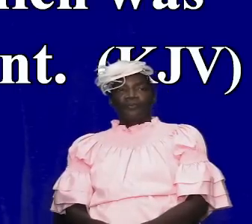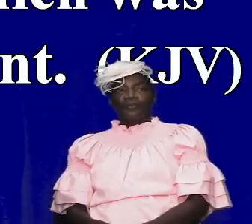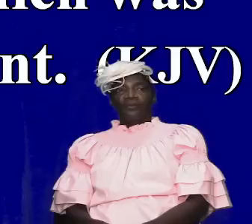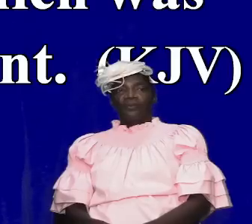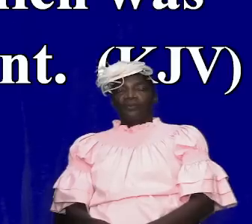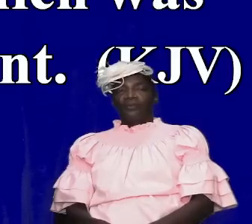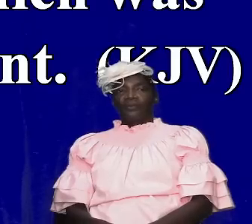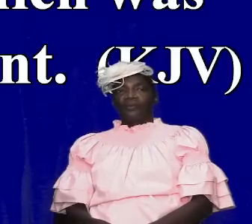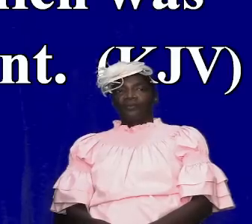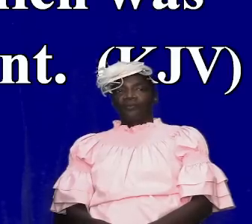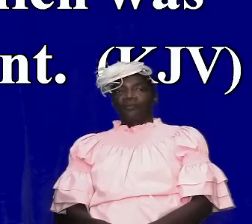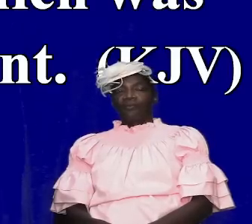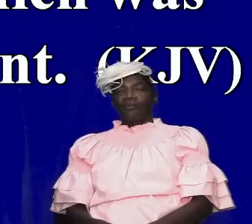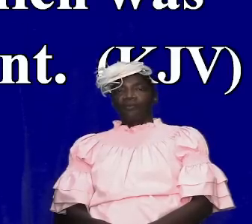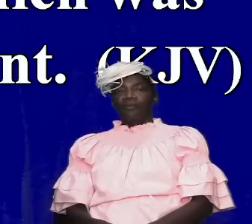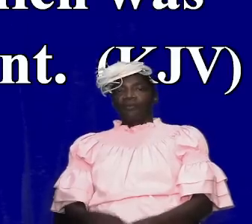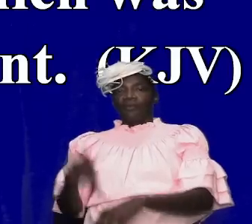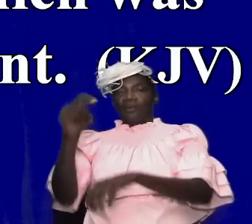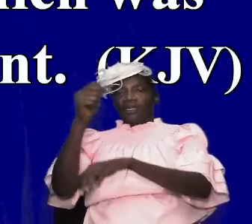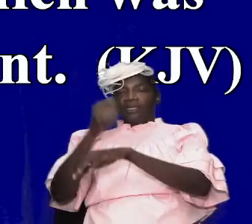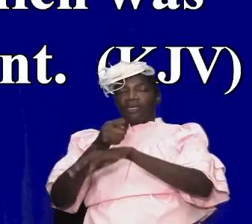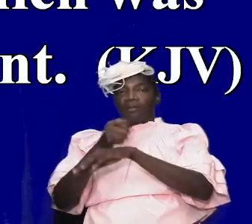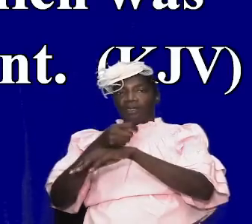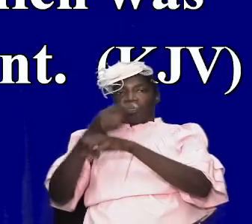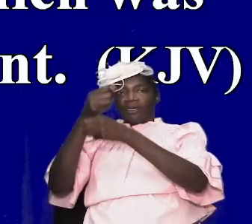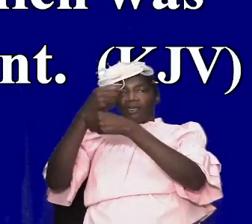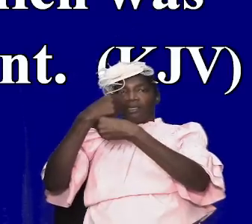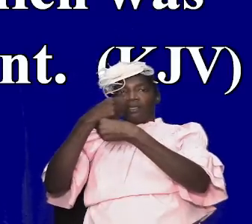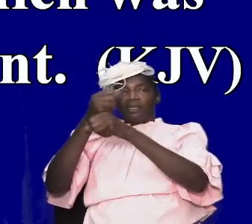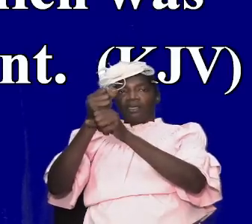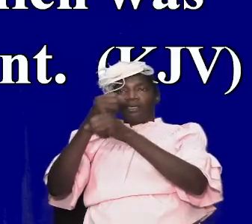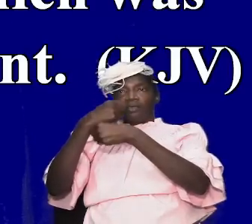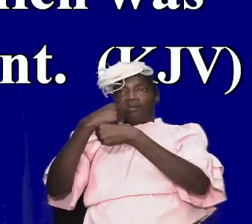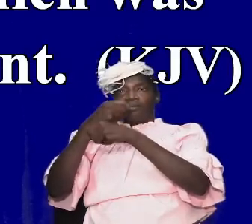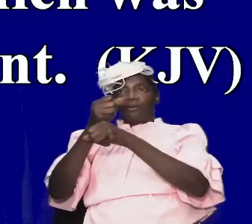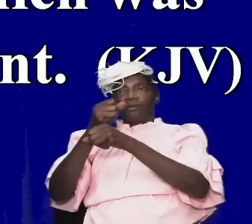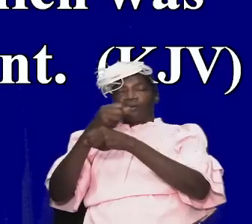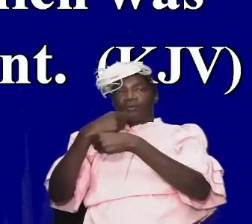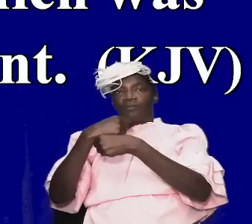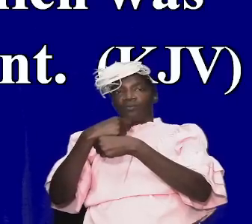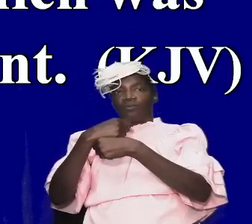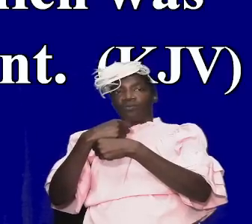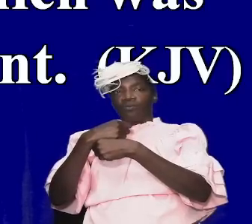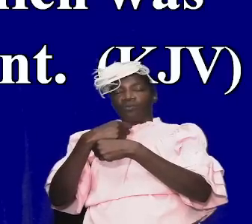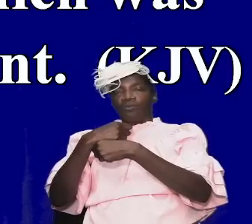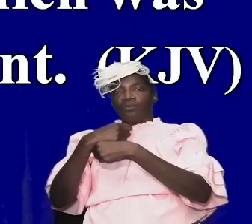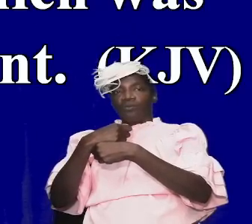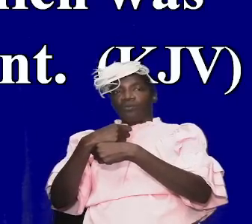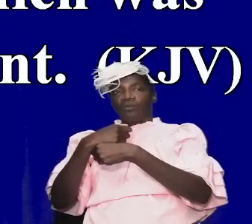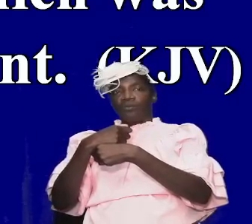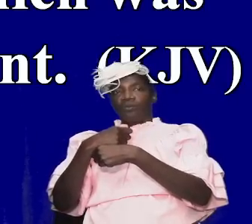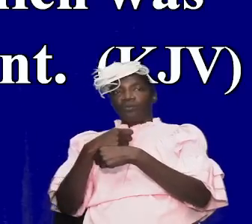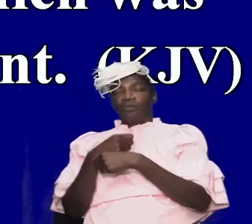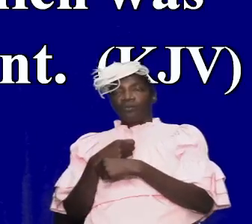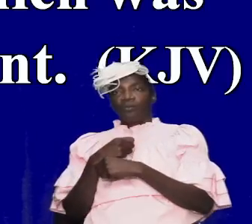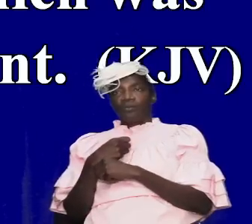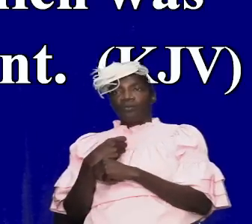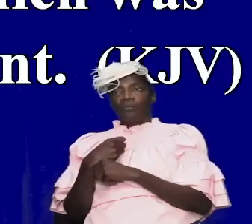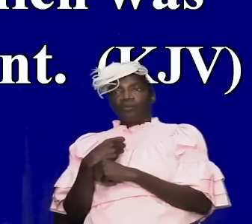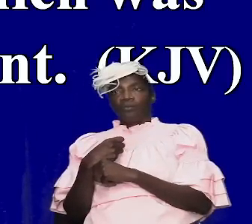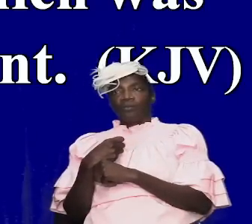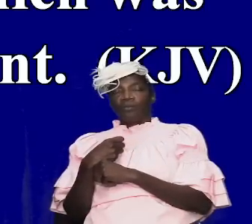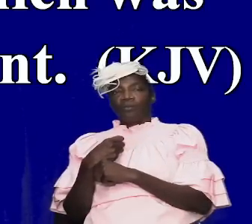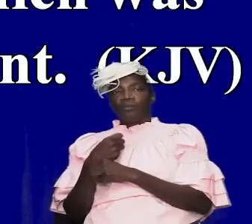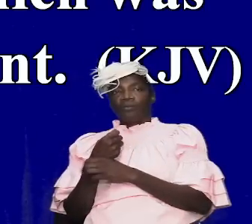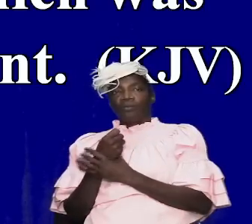see that the tabernacle was set up i won't even show it going to the images as yet and show to show the tabernacle